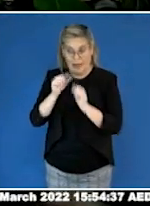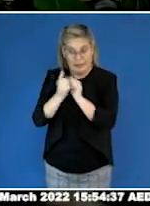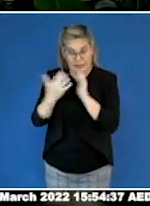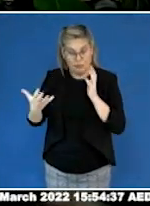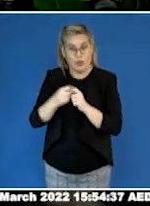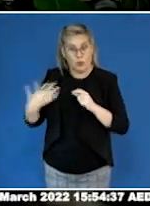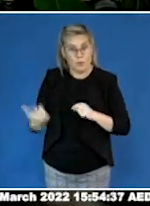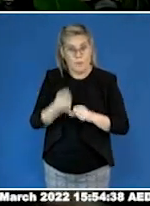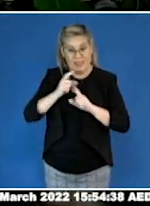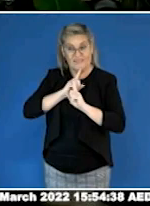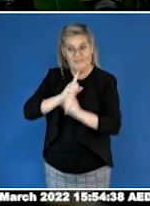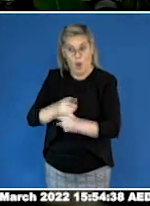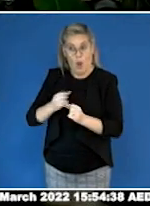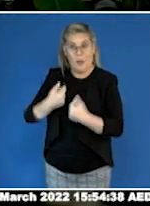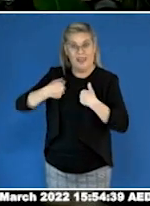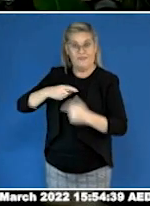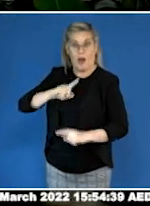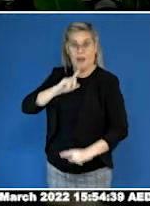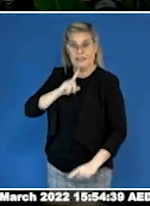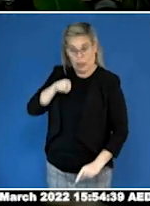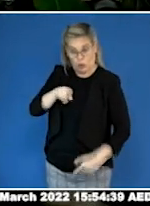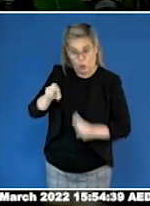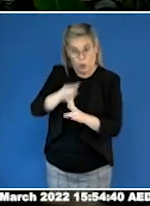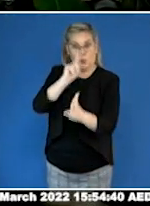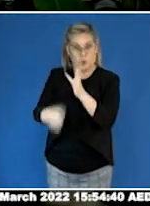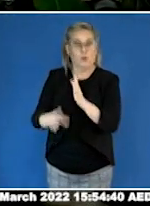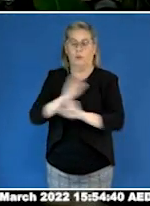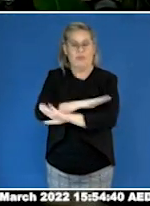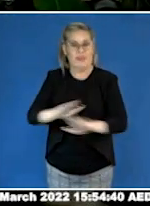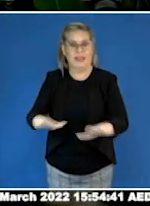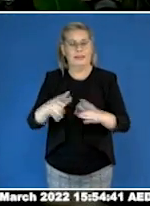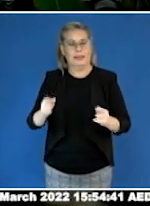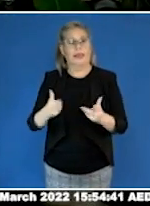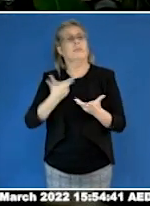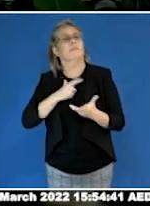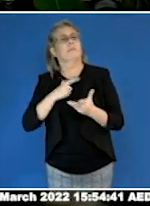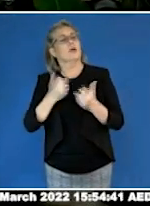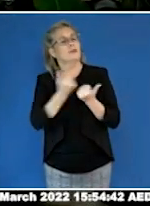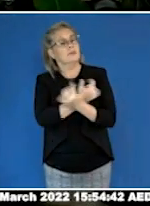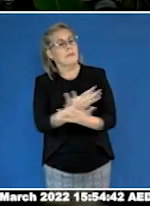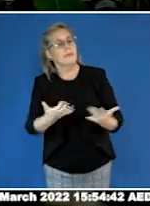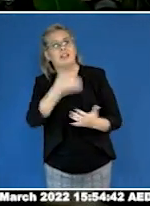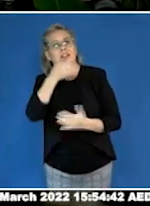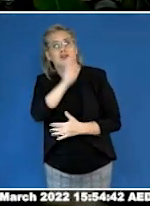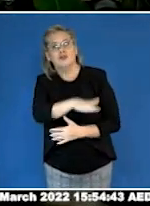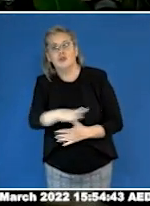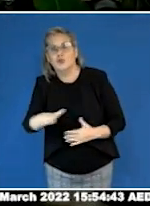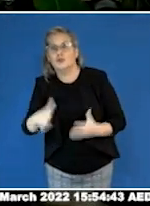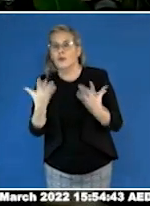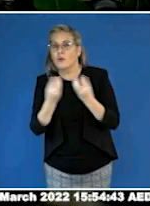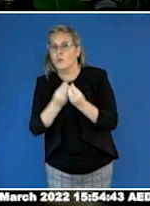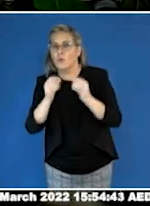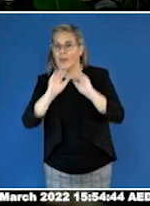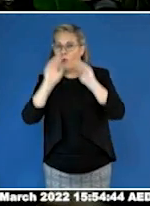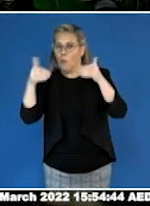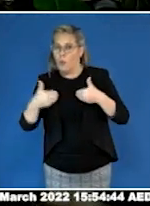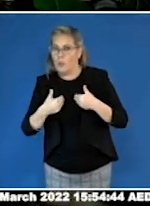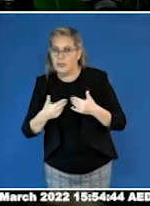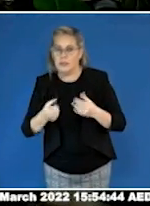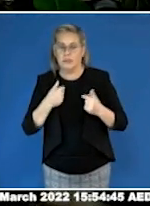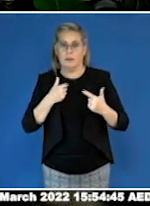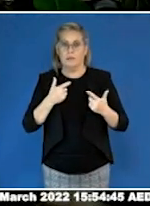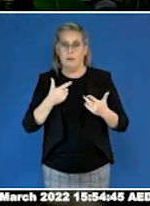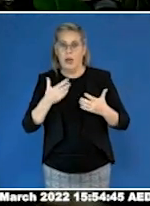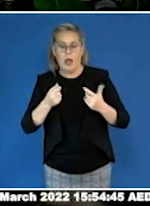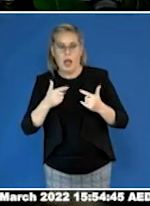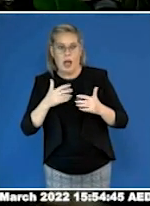It is safe to say that there is no corner of this Royal Commission where the specific vulnerabilities of autistic girls, women